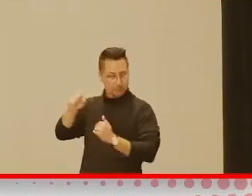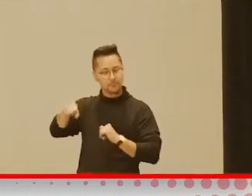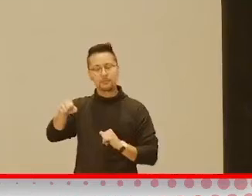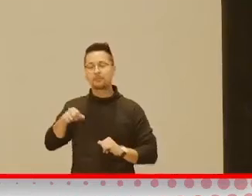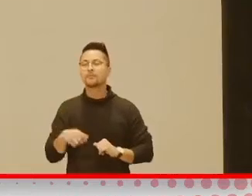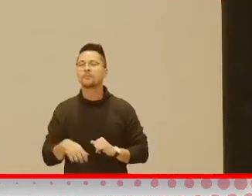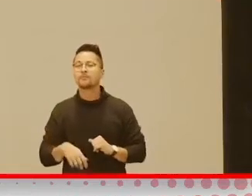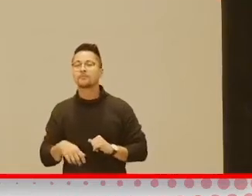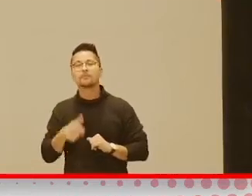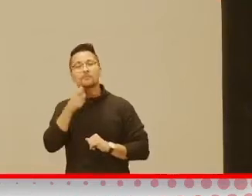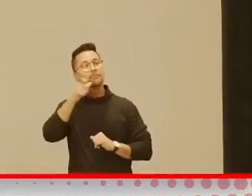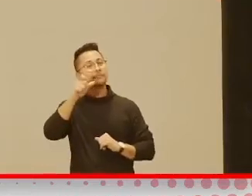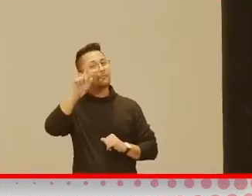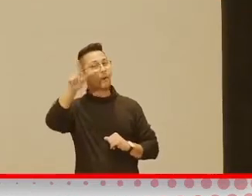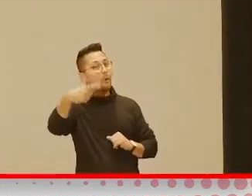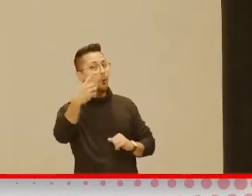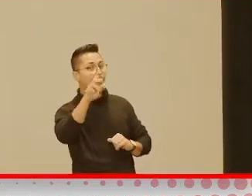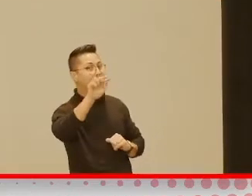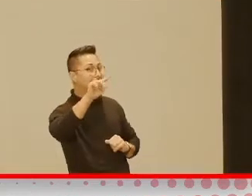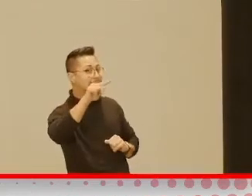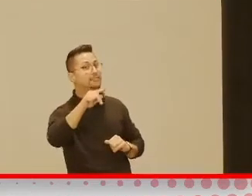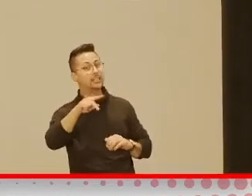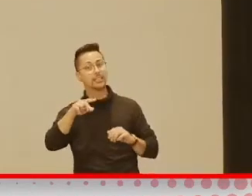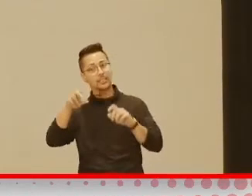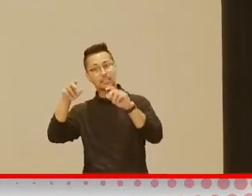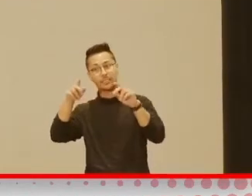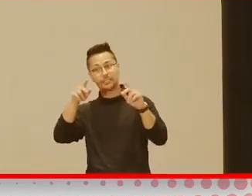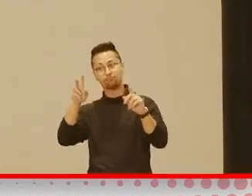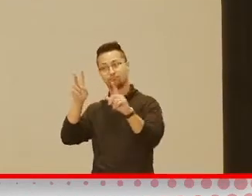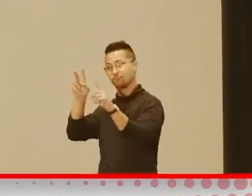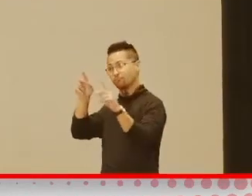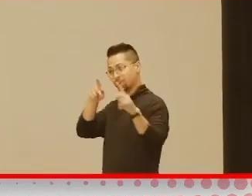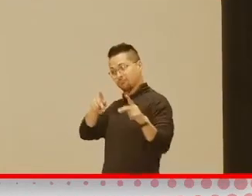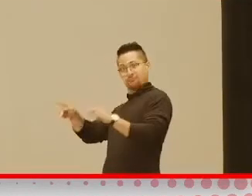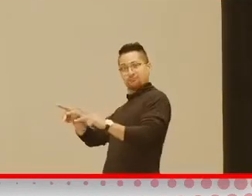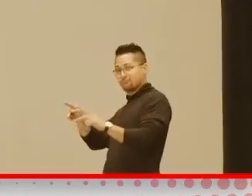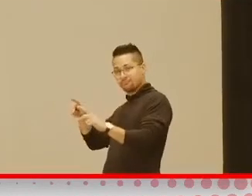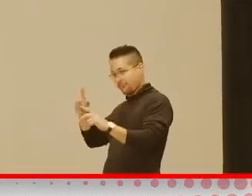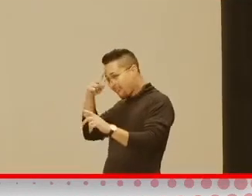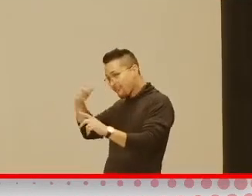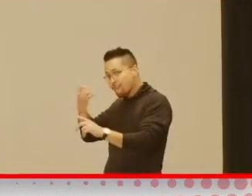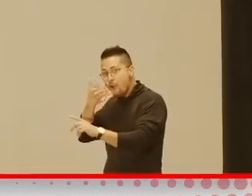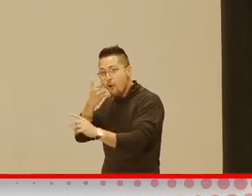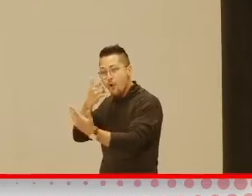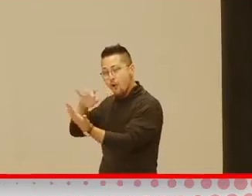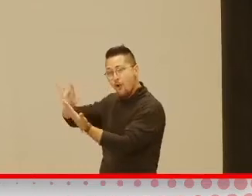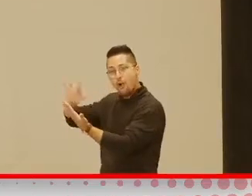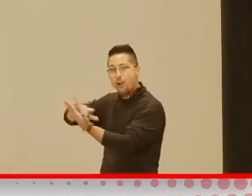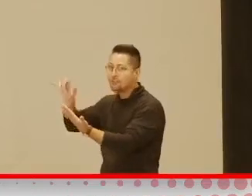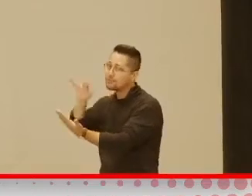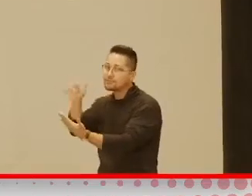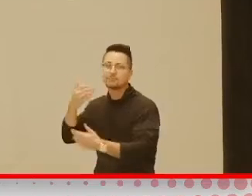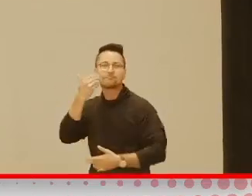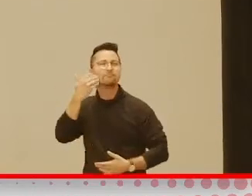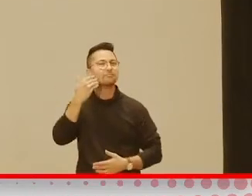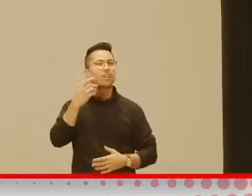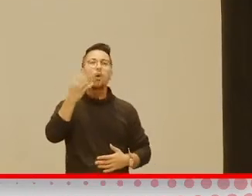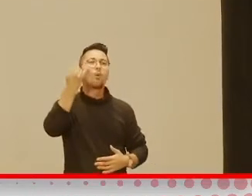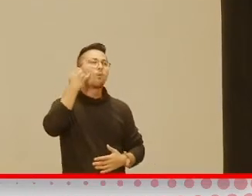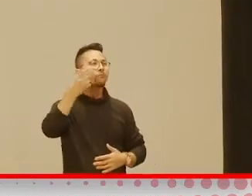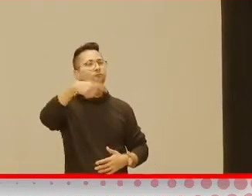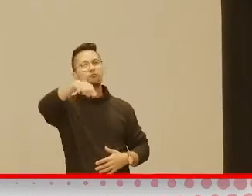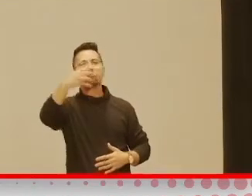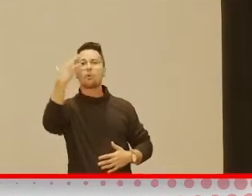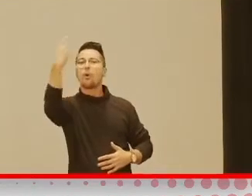mean just TV. That means phones, too. I know it's so easy to just, you know, be able to go out to eat and, you know,